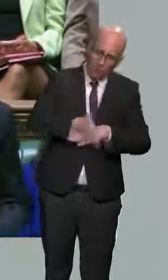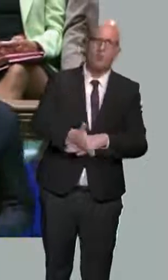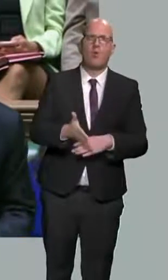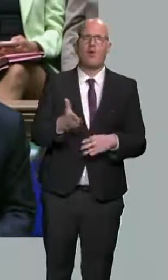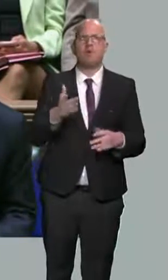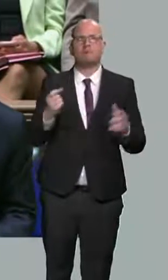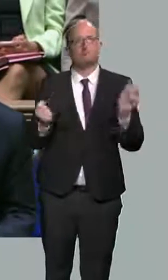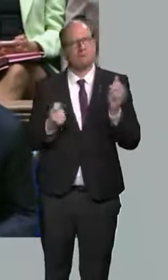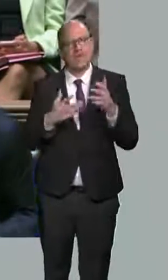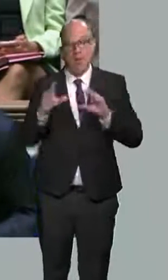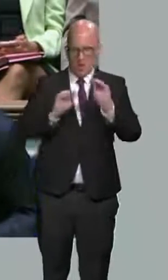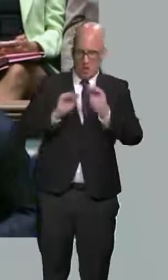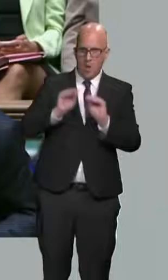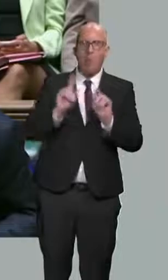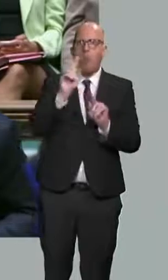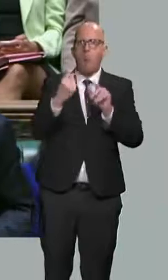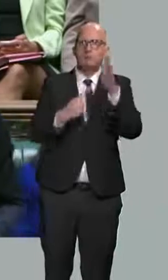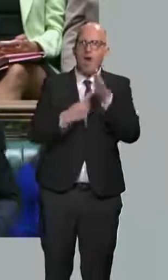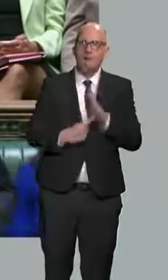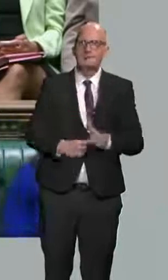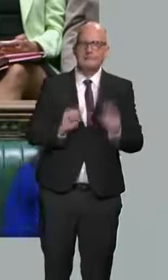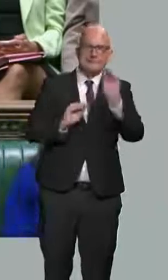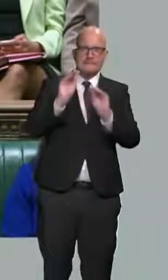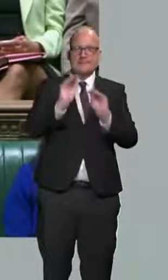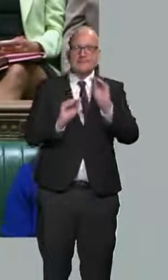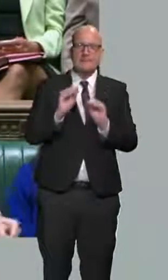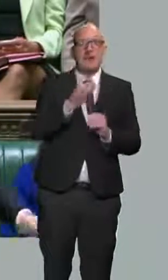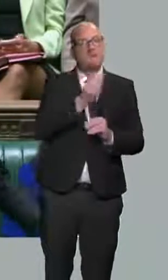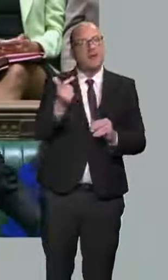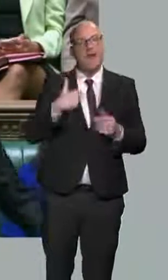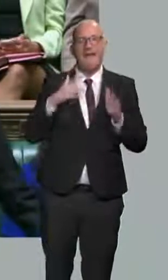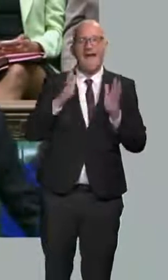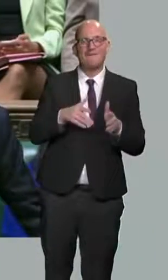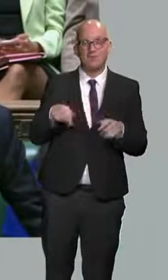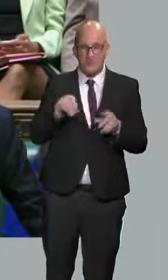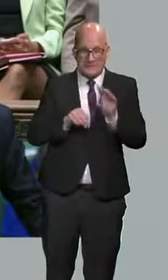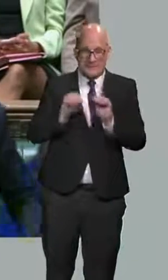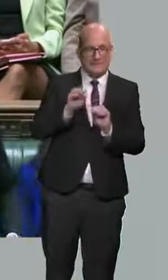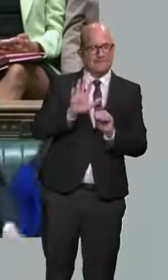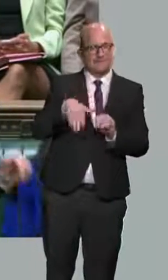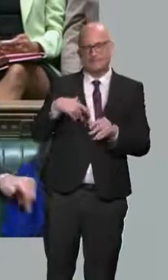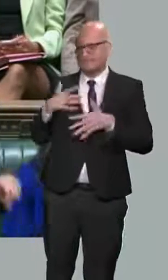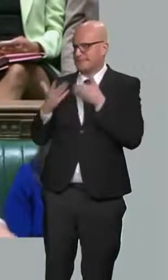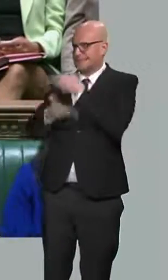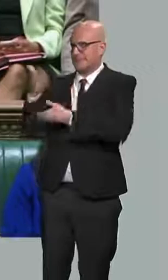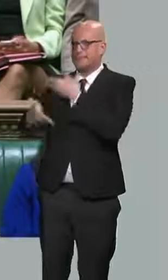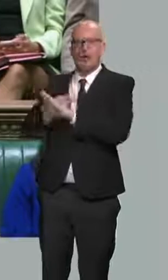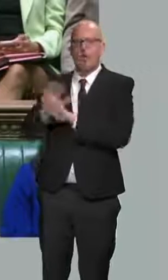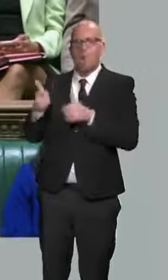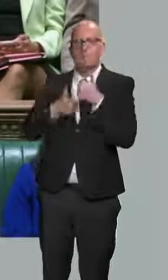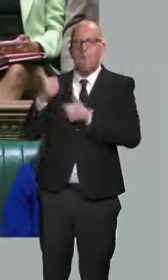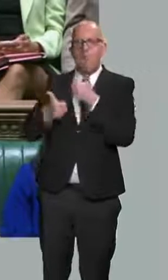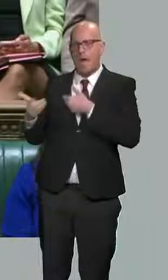and the willingness to make difficult and often unpopular arguments elsewhere. It is only because this Government